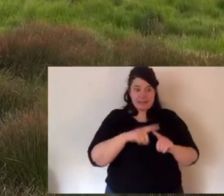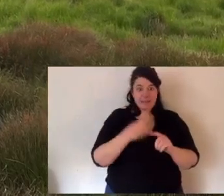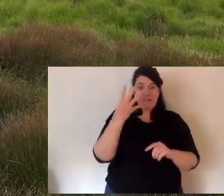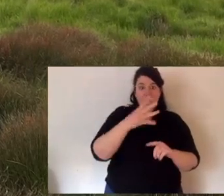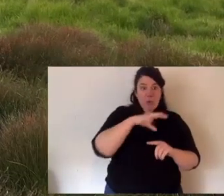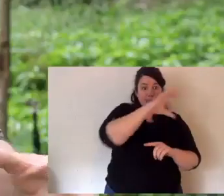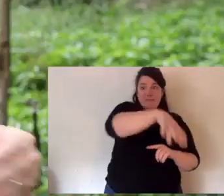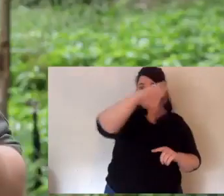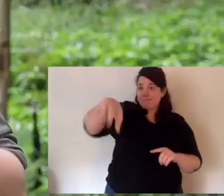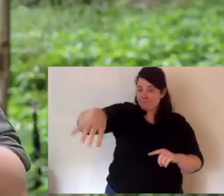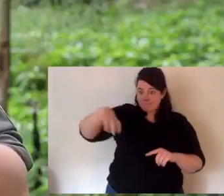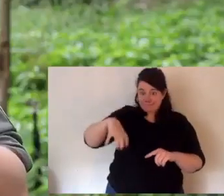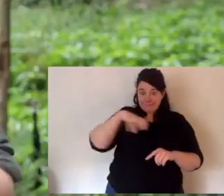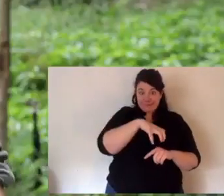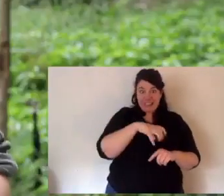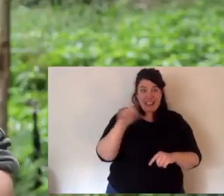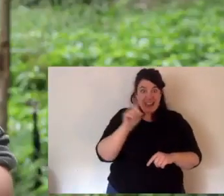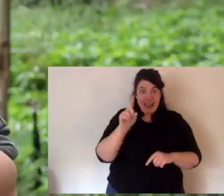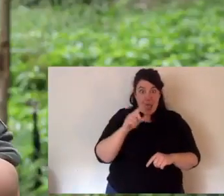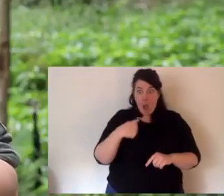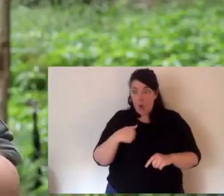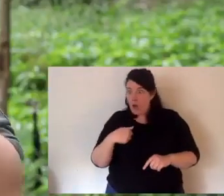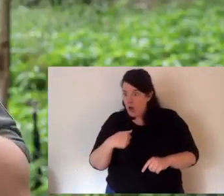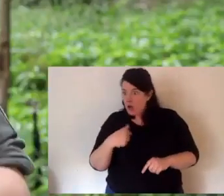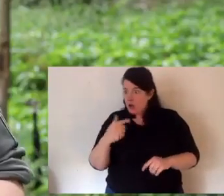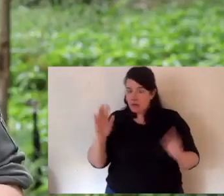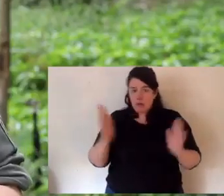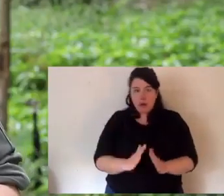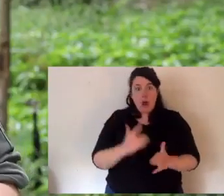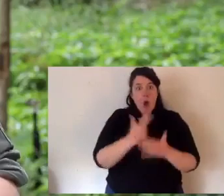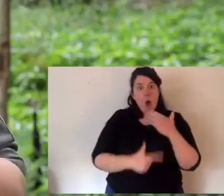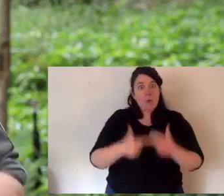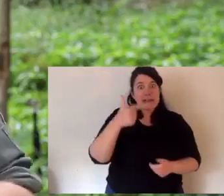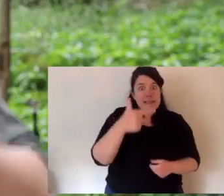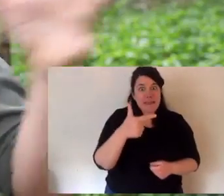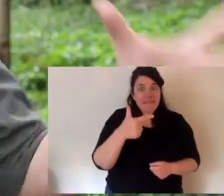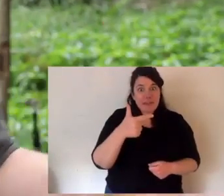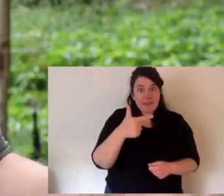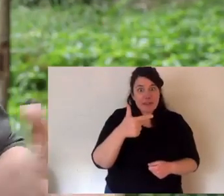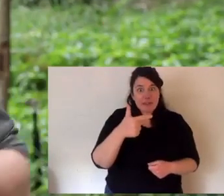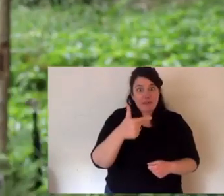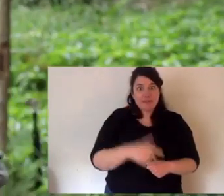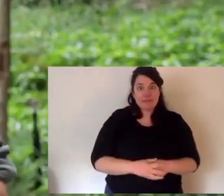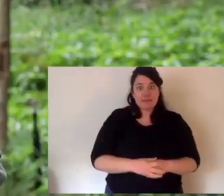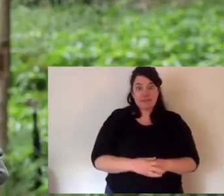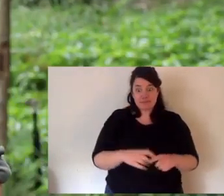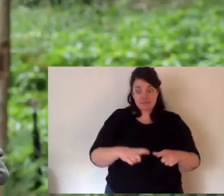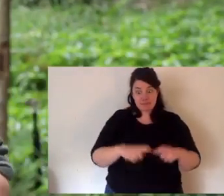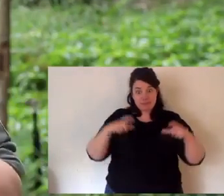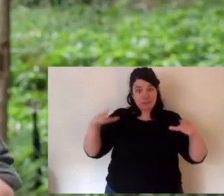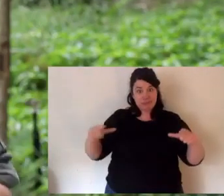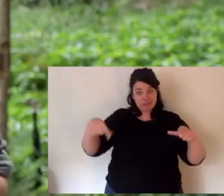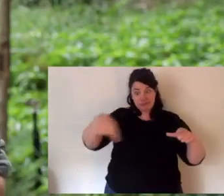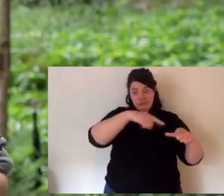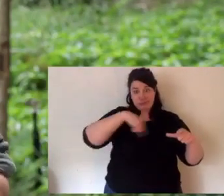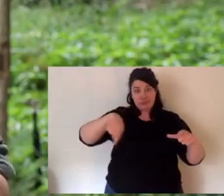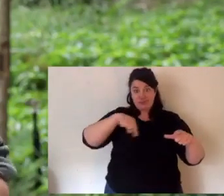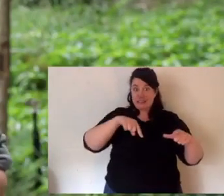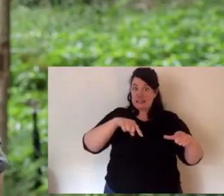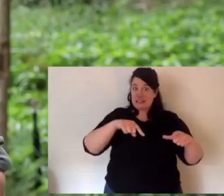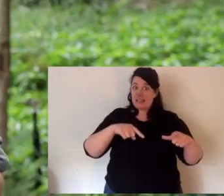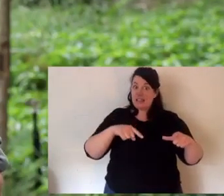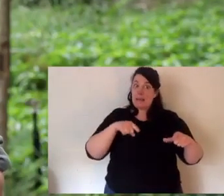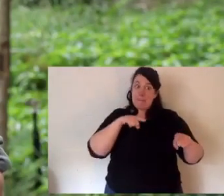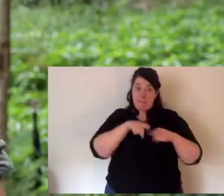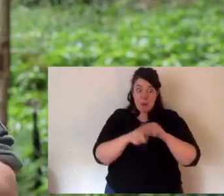mosses. 10 years ago, the rats occupied 14 different swamps. Now they're only found in